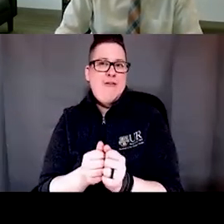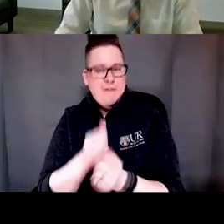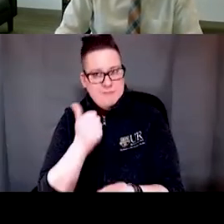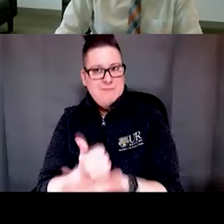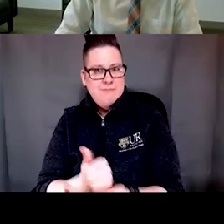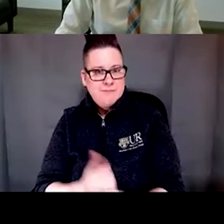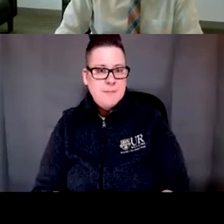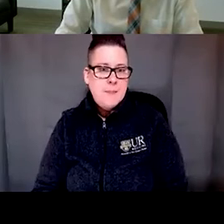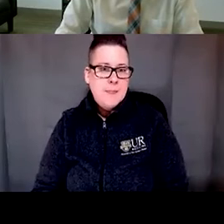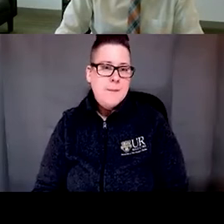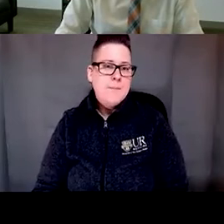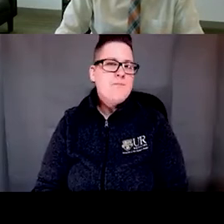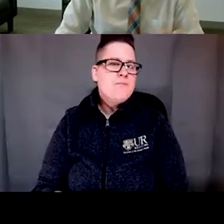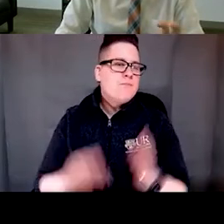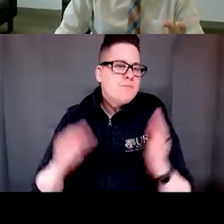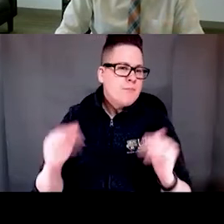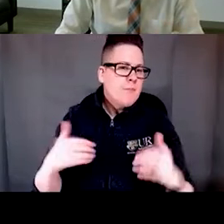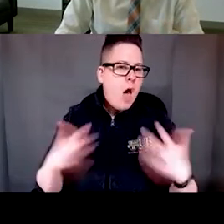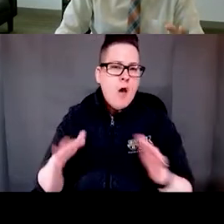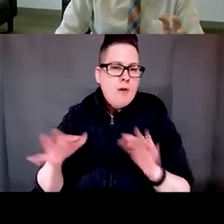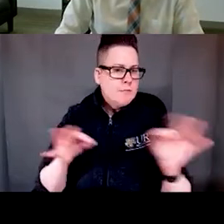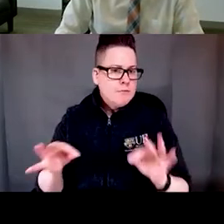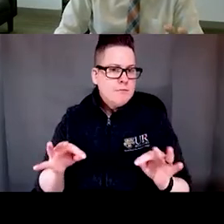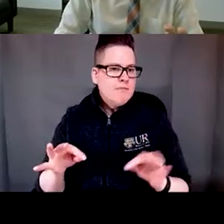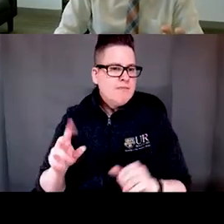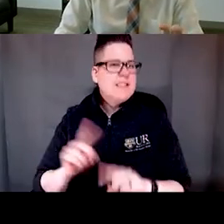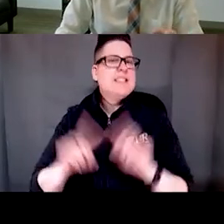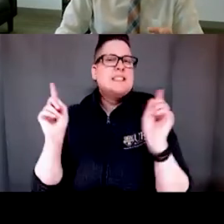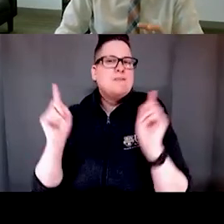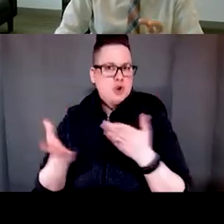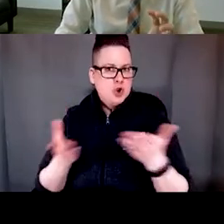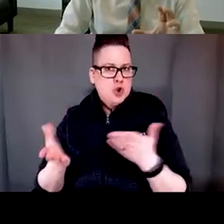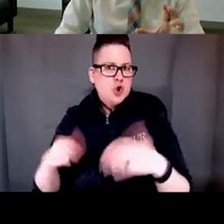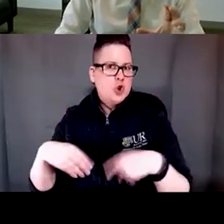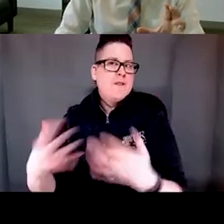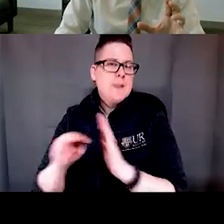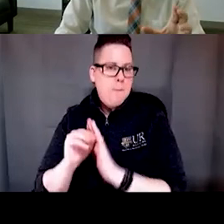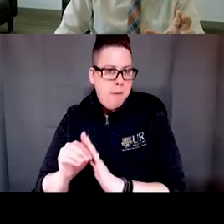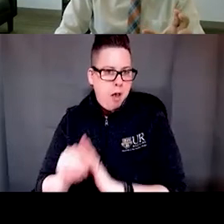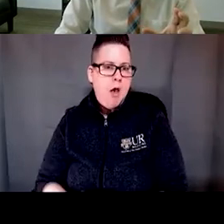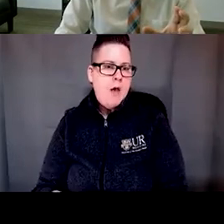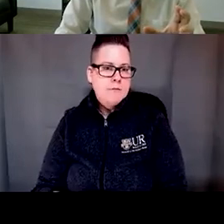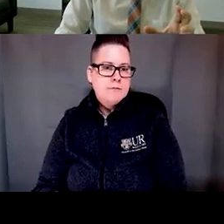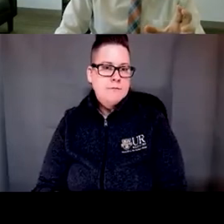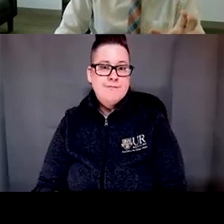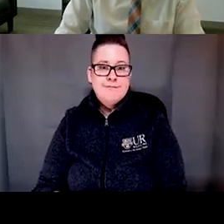I already talked about the alternative service delivery model there is only